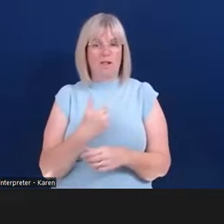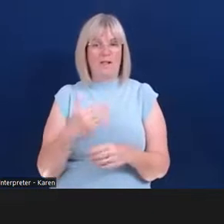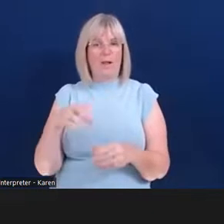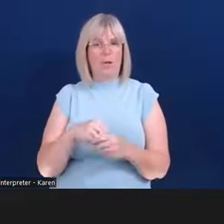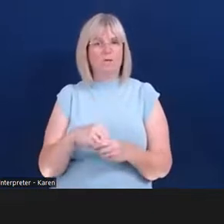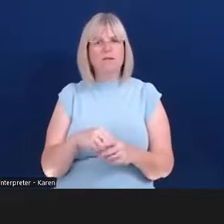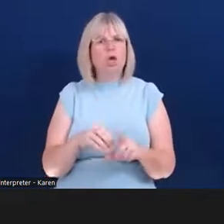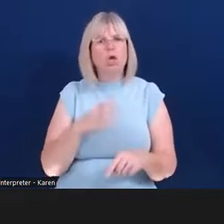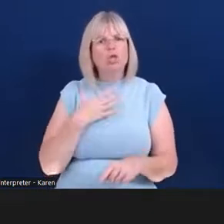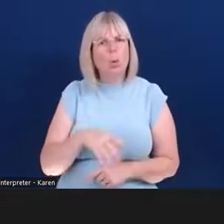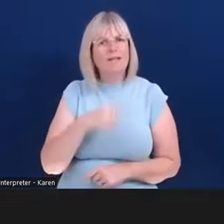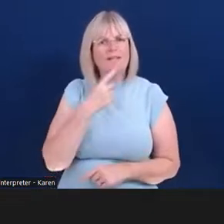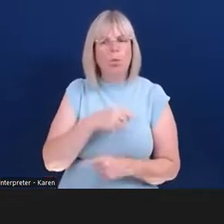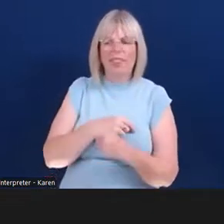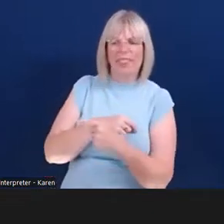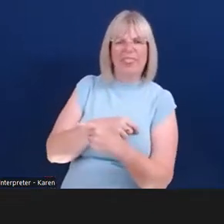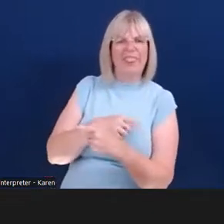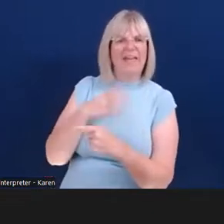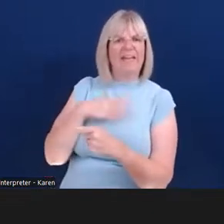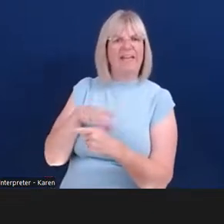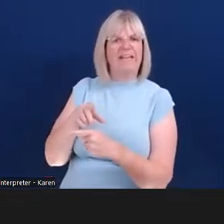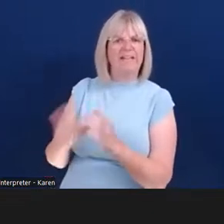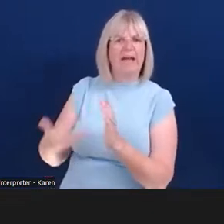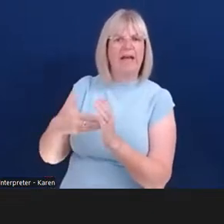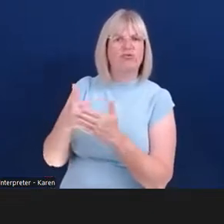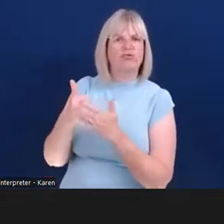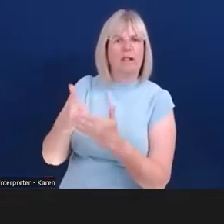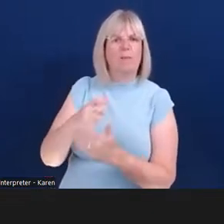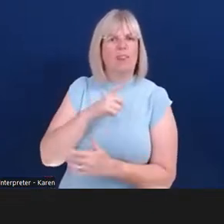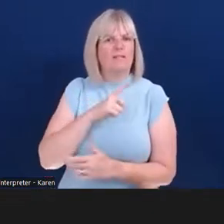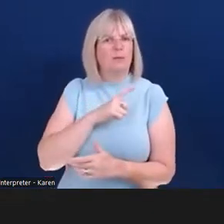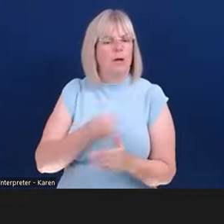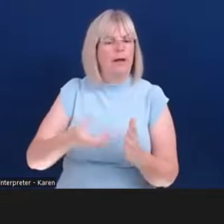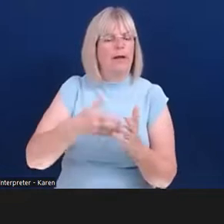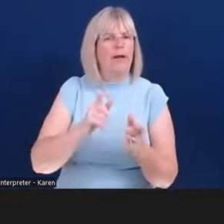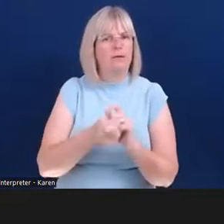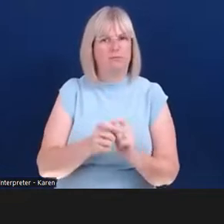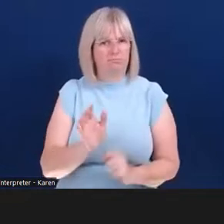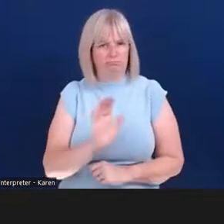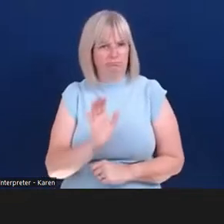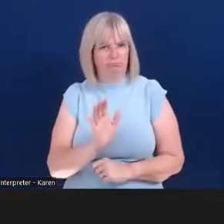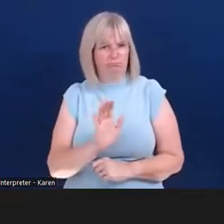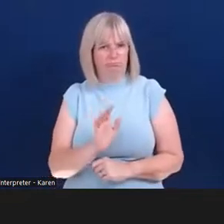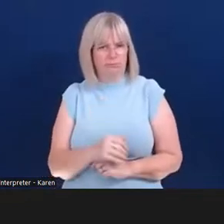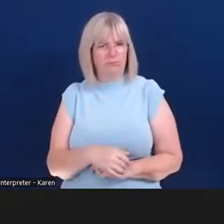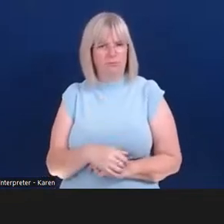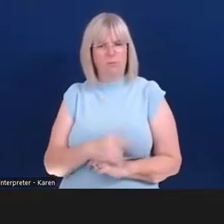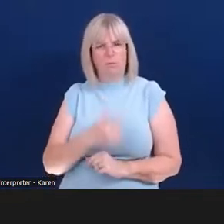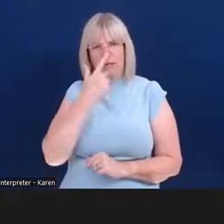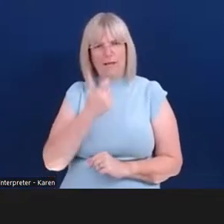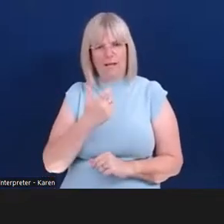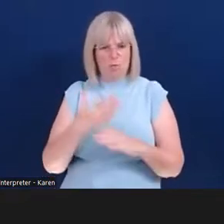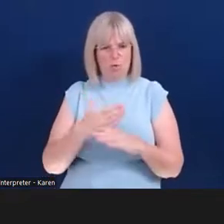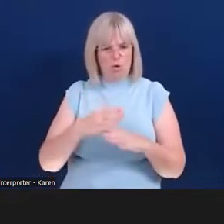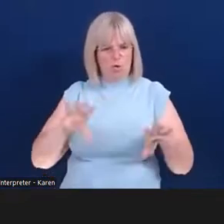John Smith over there that needs a bit of assistance with this. So it's looking at ways where we can all work together to make the entire workplace to be a happy